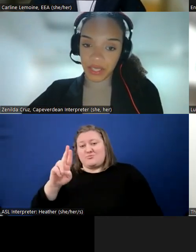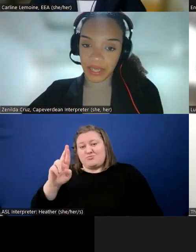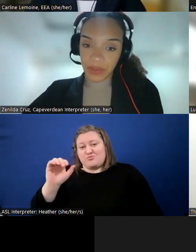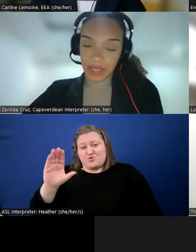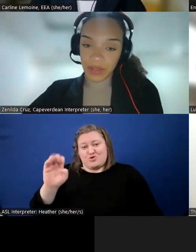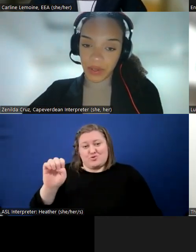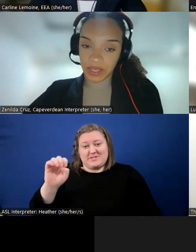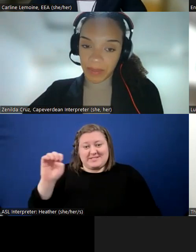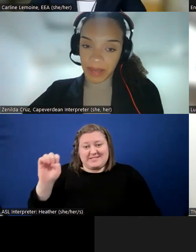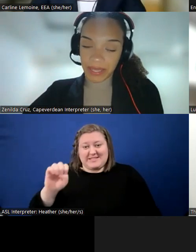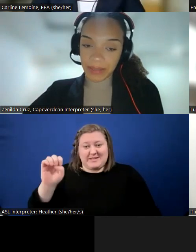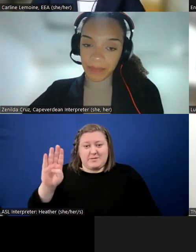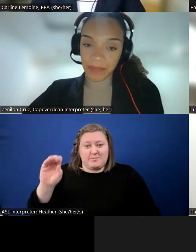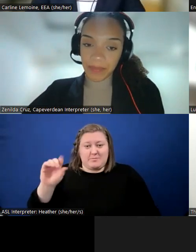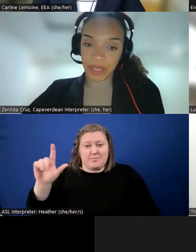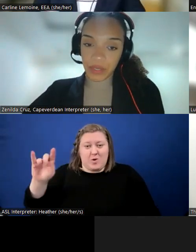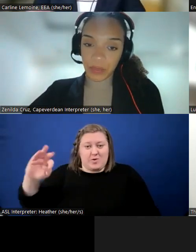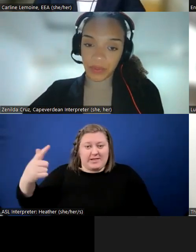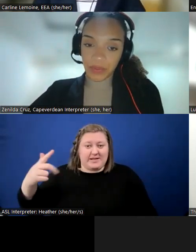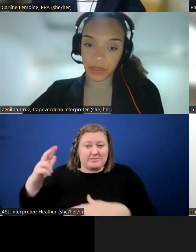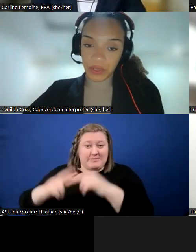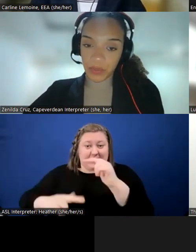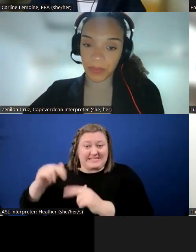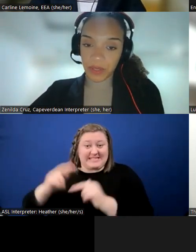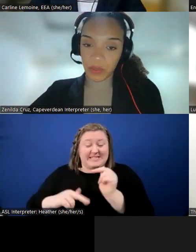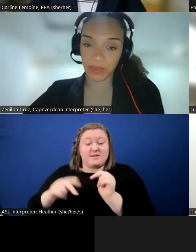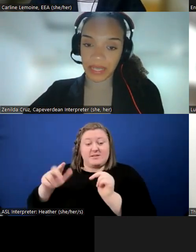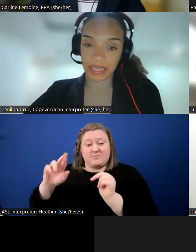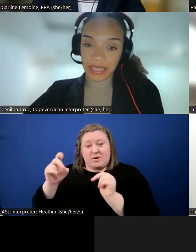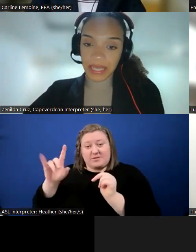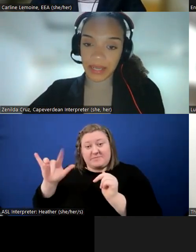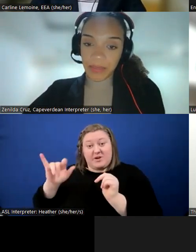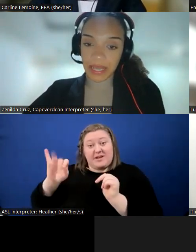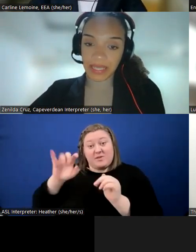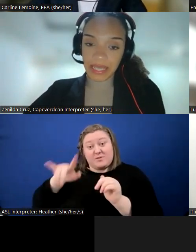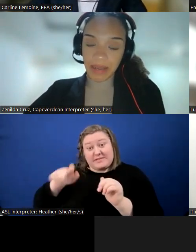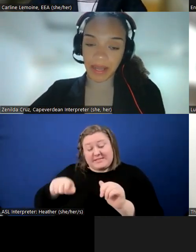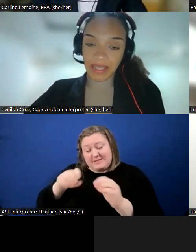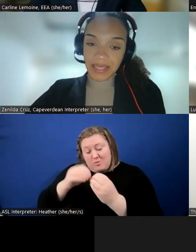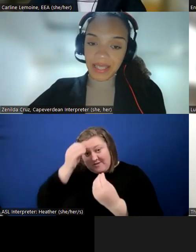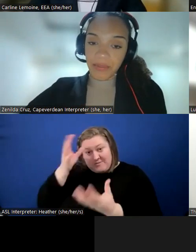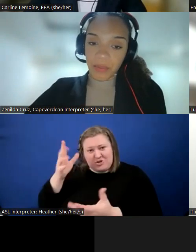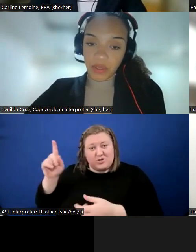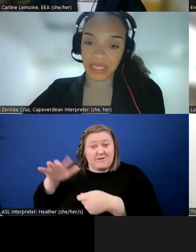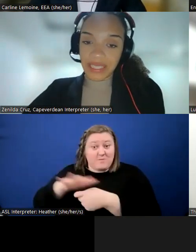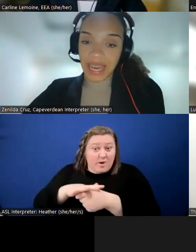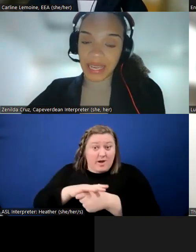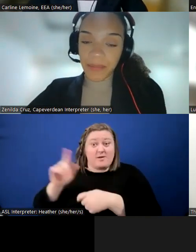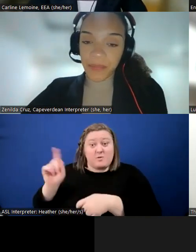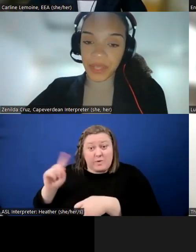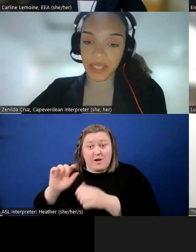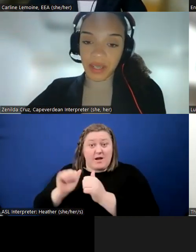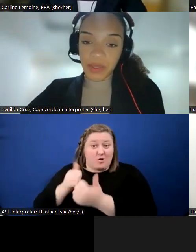So, please go on our website if you need more detailed information in terms of the location and so on.